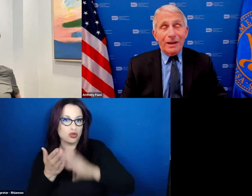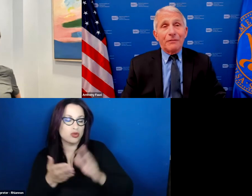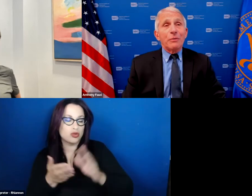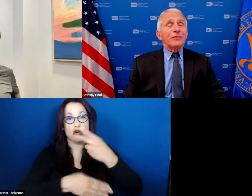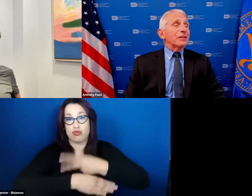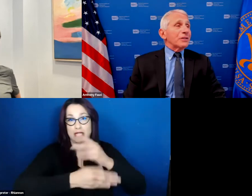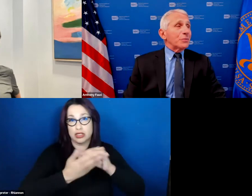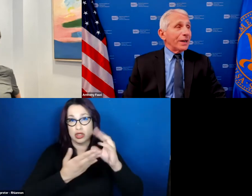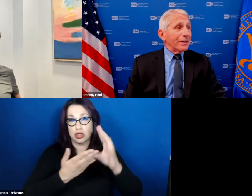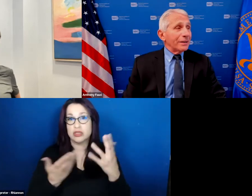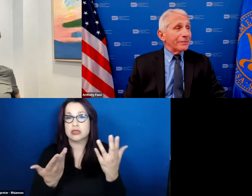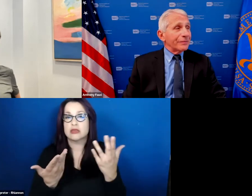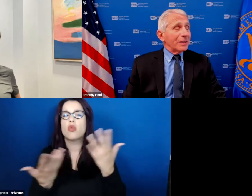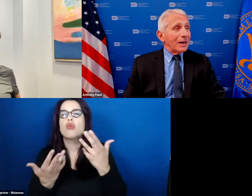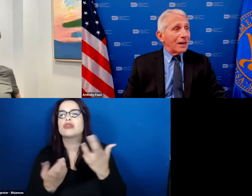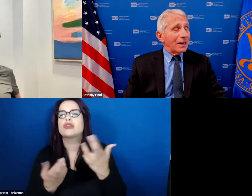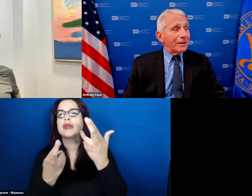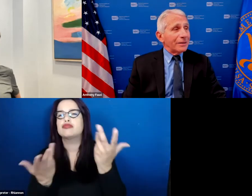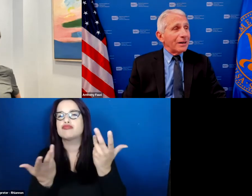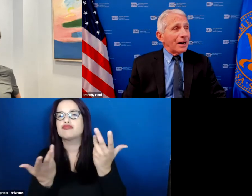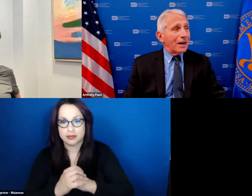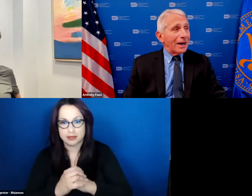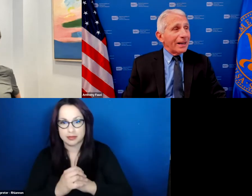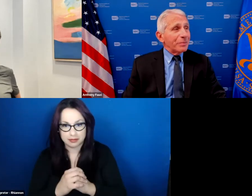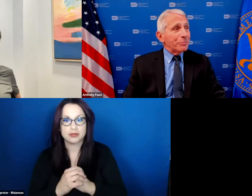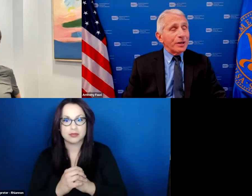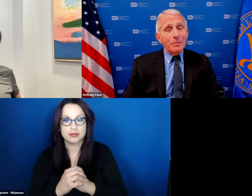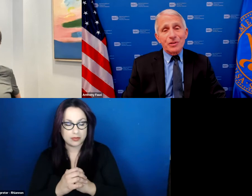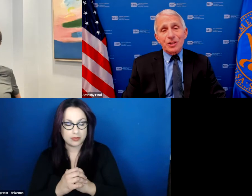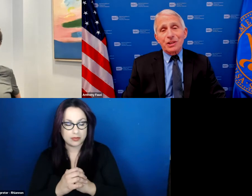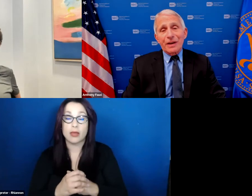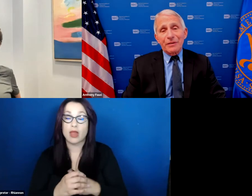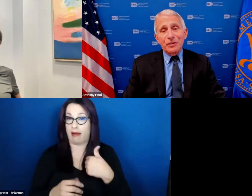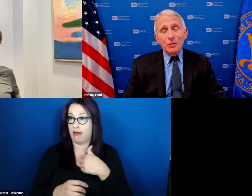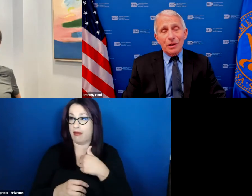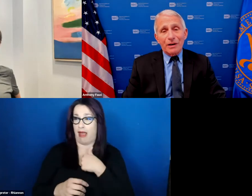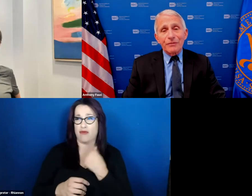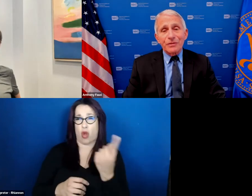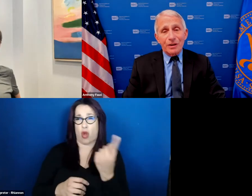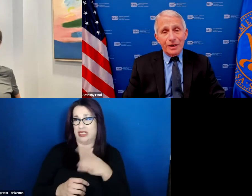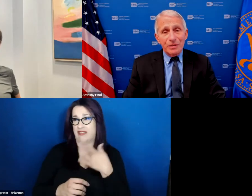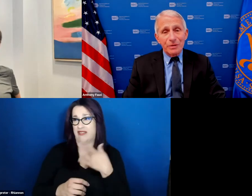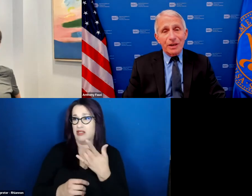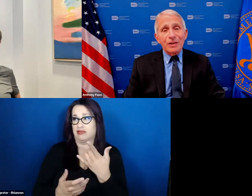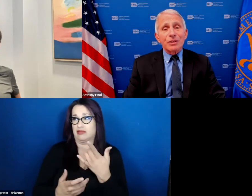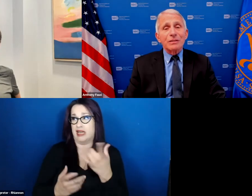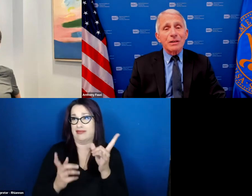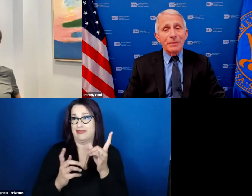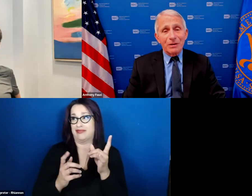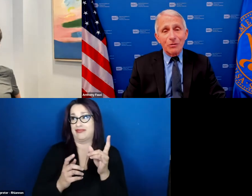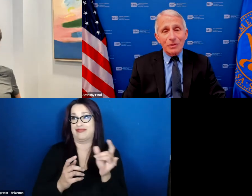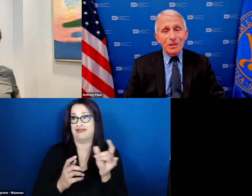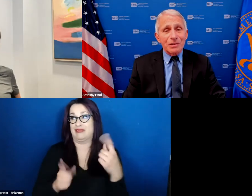I have always felt this way I have been put in a position of having to do a lot of science communication